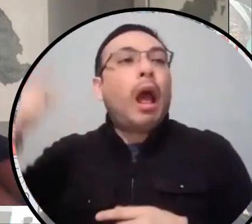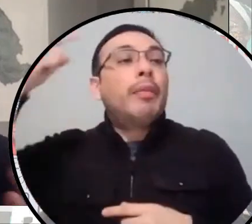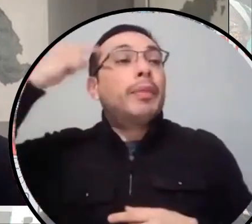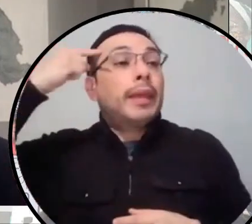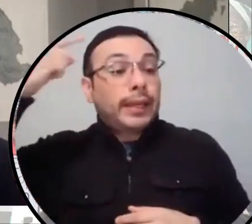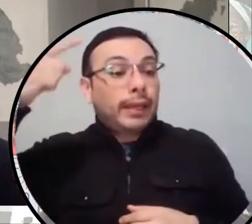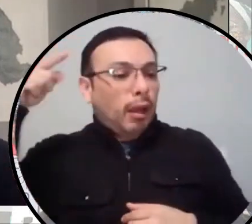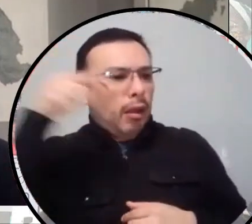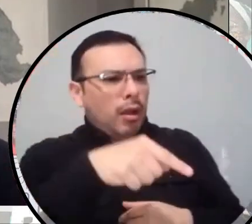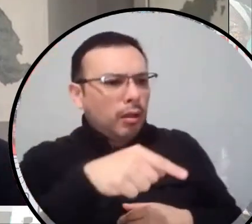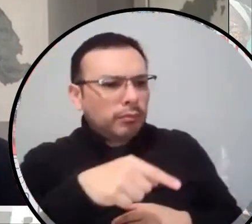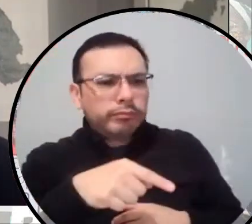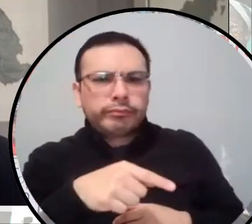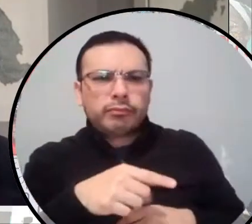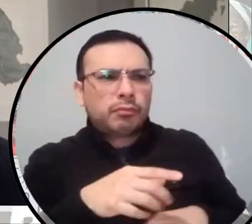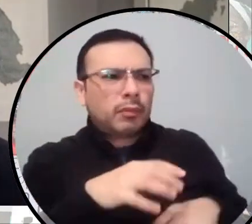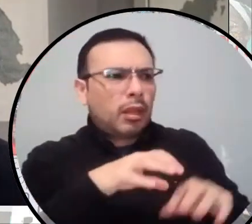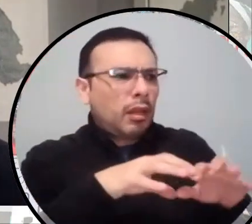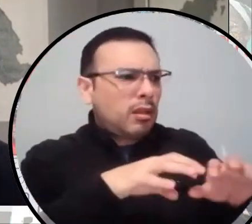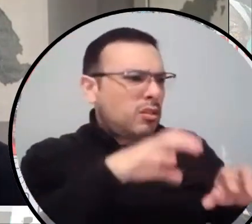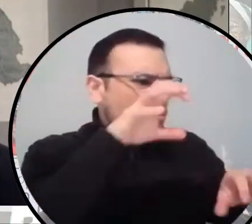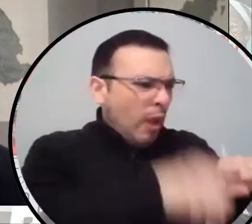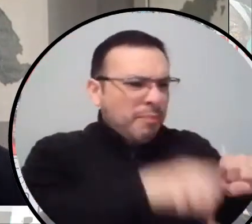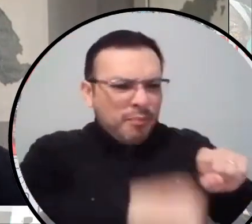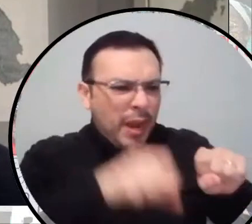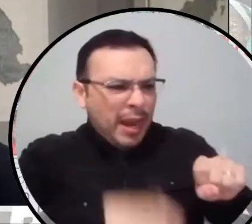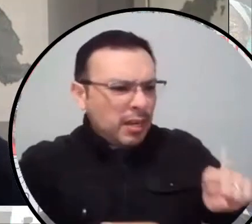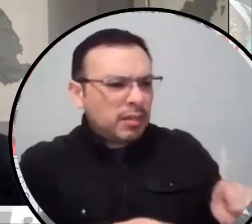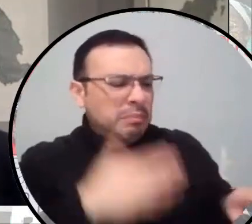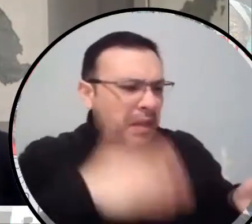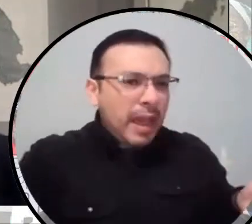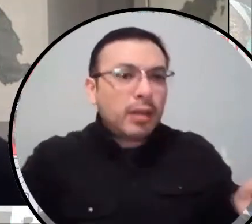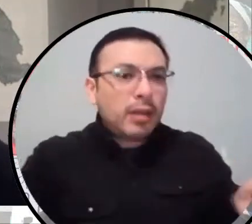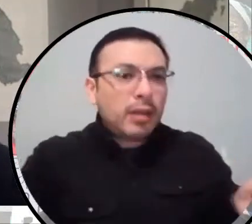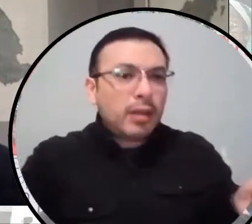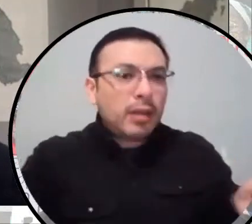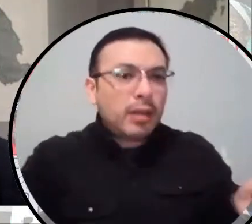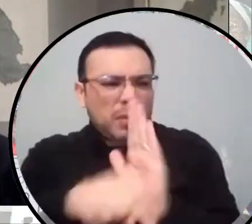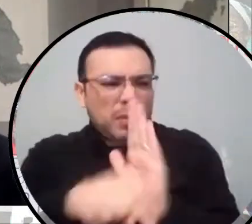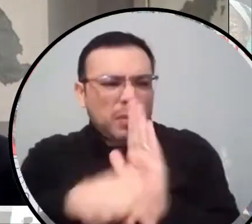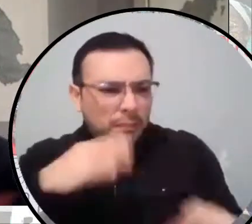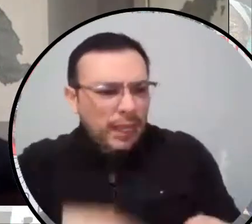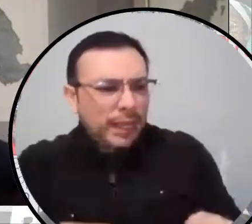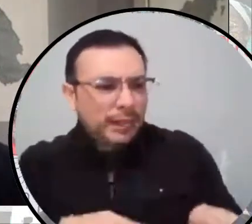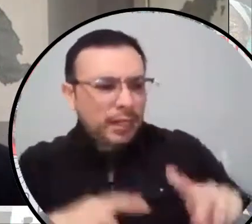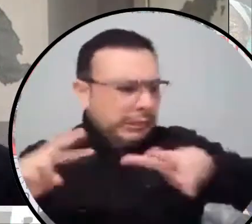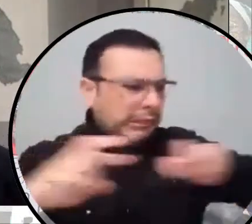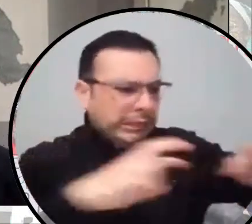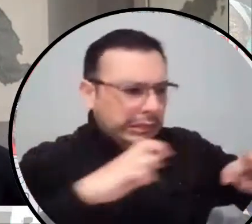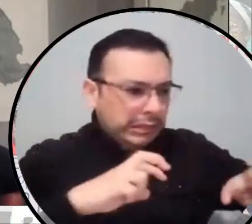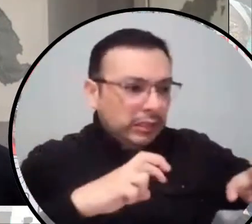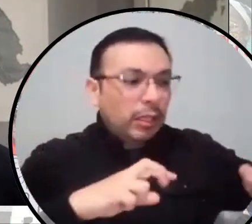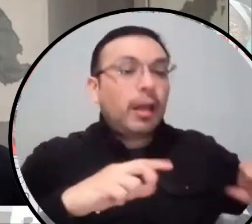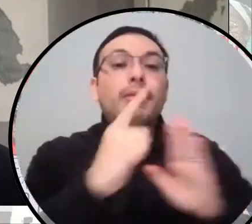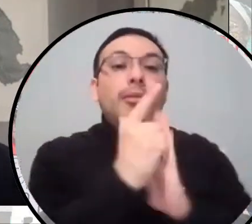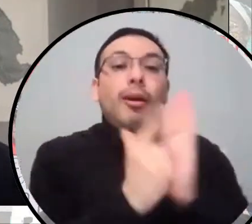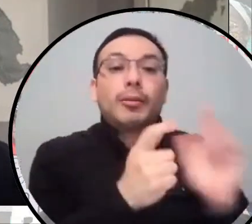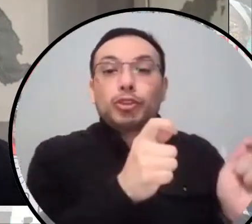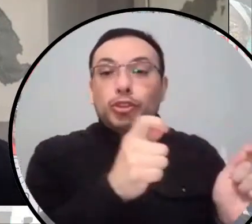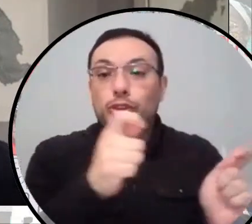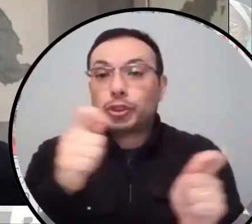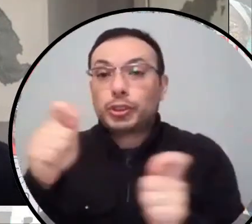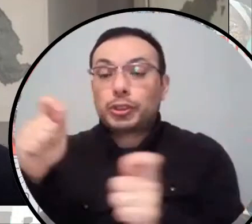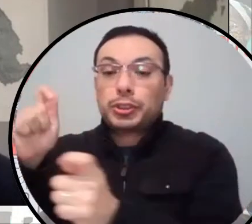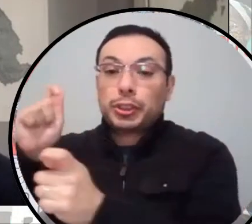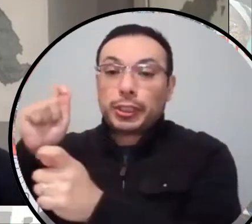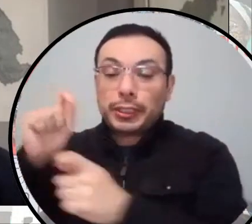murderers? Like that allows us to actually analyze reforms, all of that. But I also think there's an interesting additional trajectory I would add to that picture. mean, we